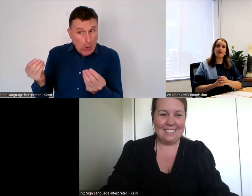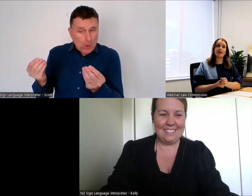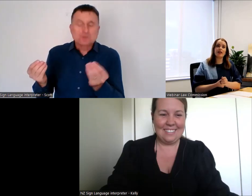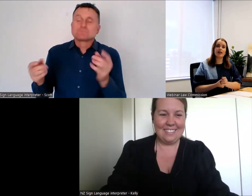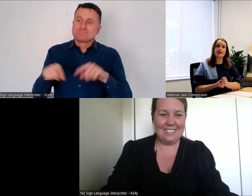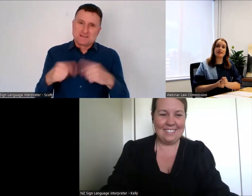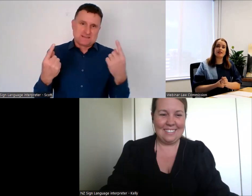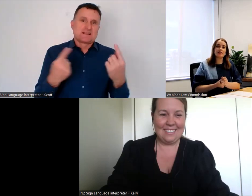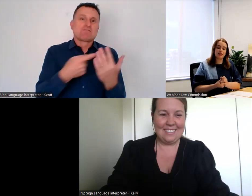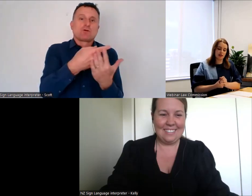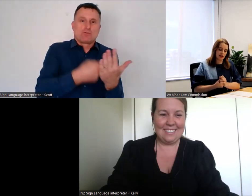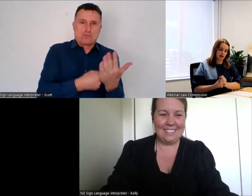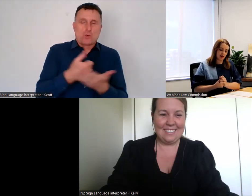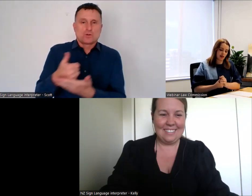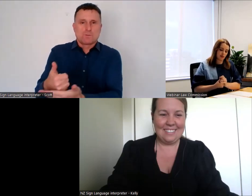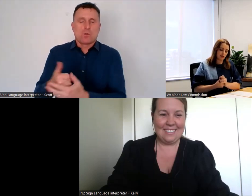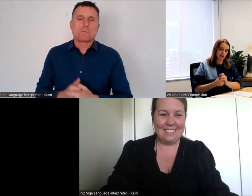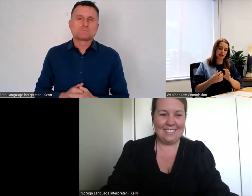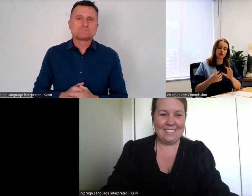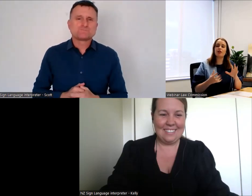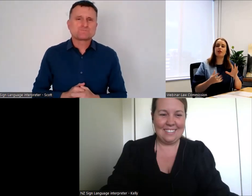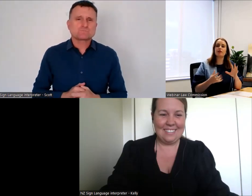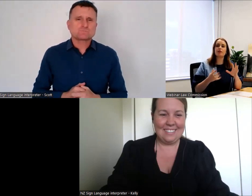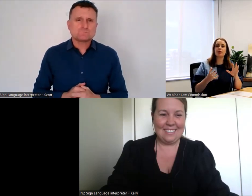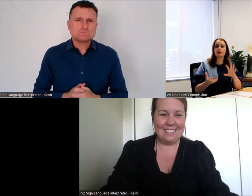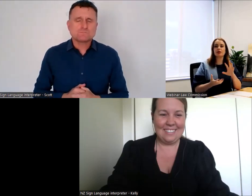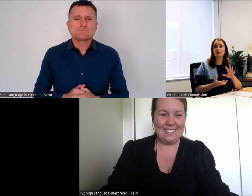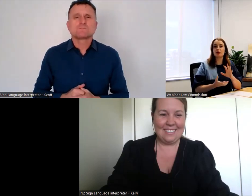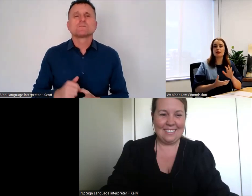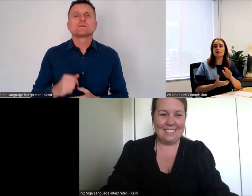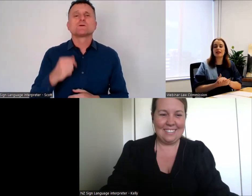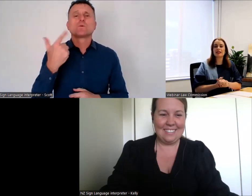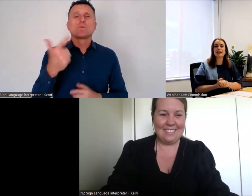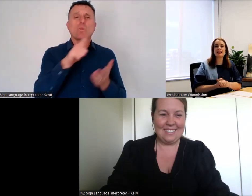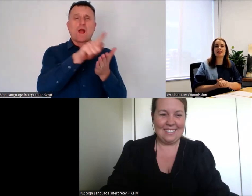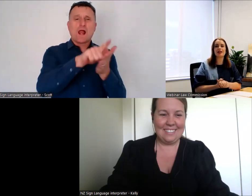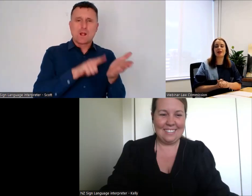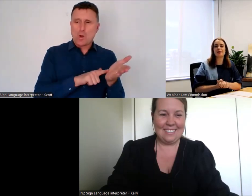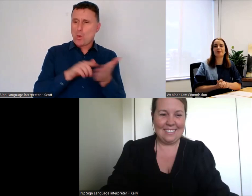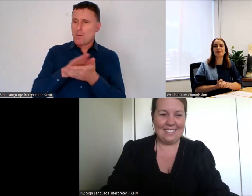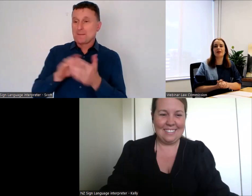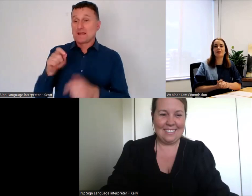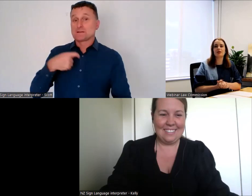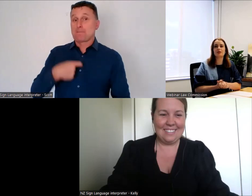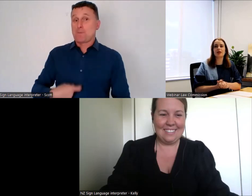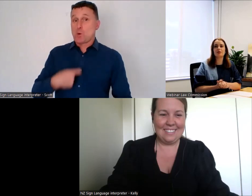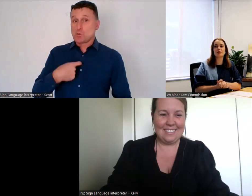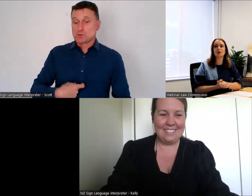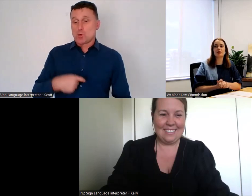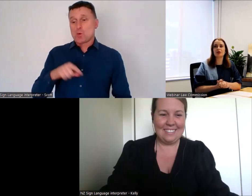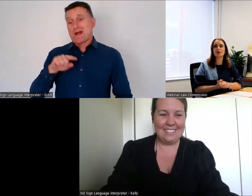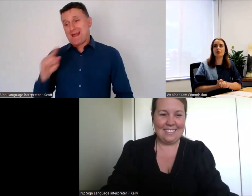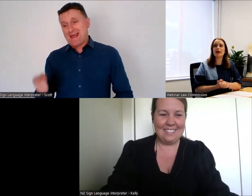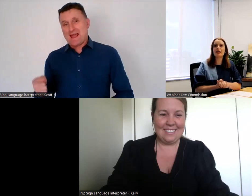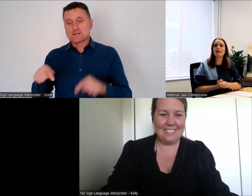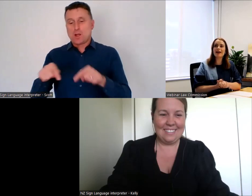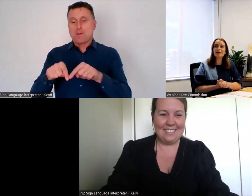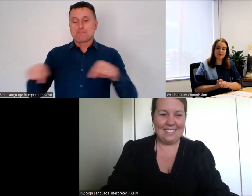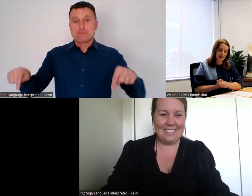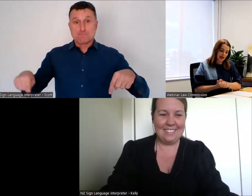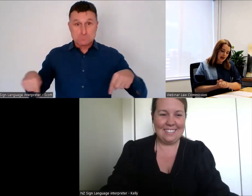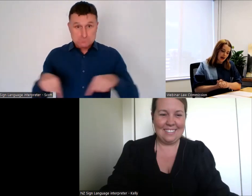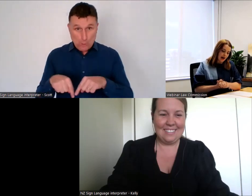in this area is the protection of personal and property rights act and sometimes called the triple